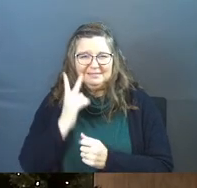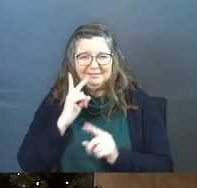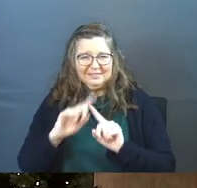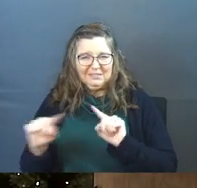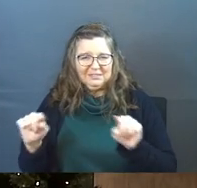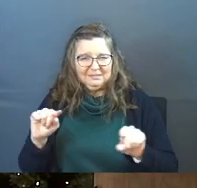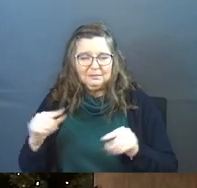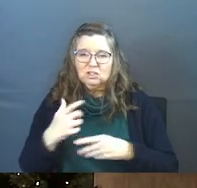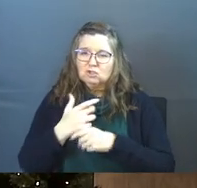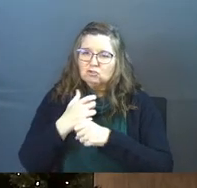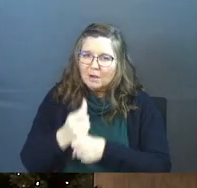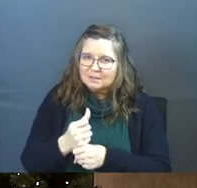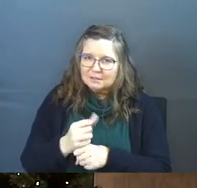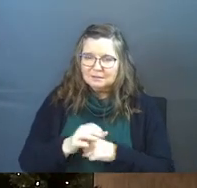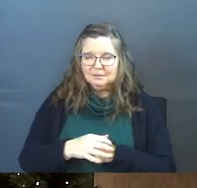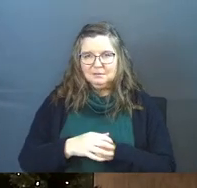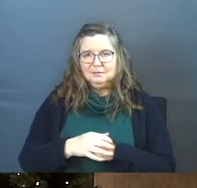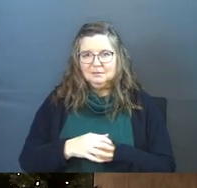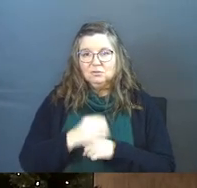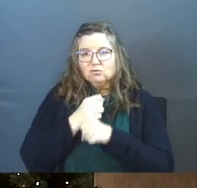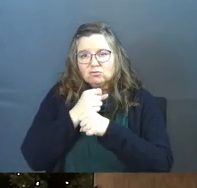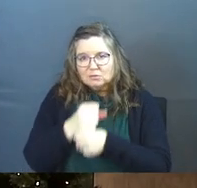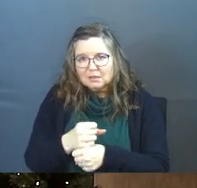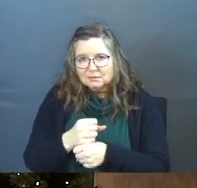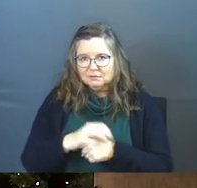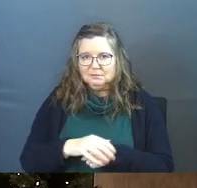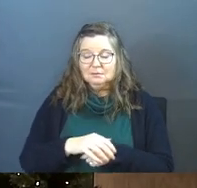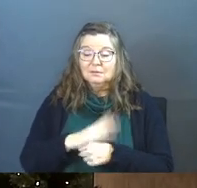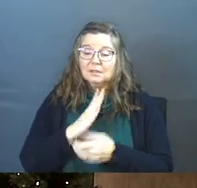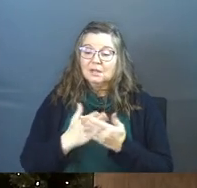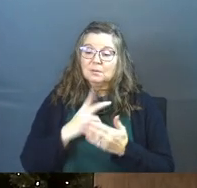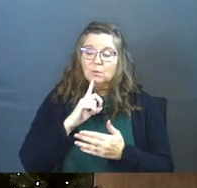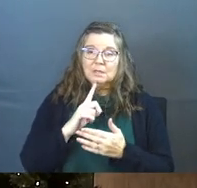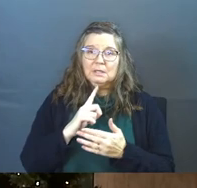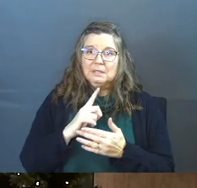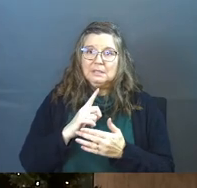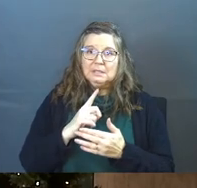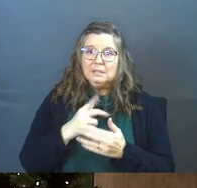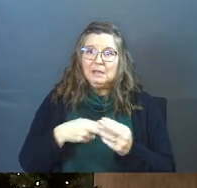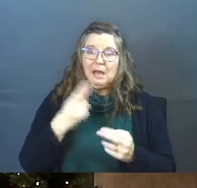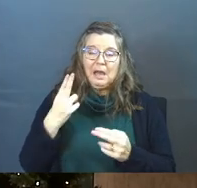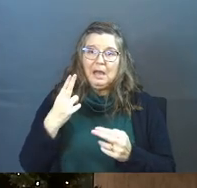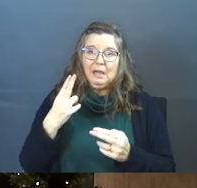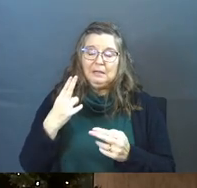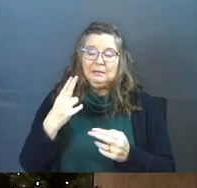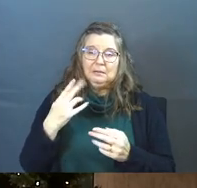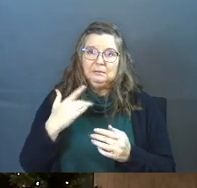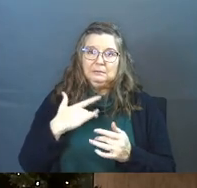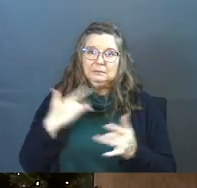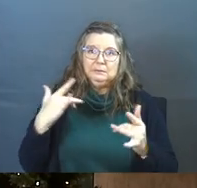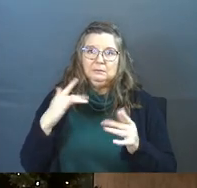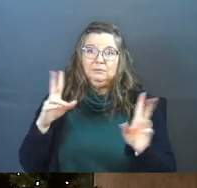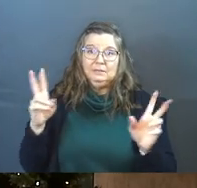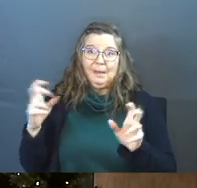Trust, trust. There are some highly charged topics in this culture. Would you agree?